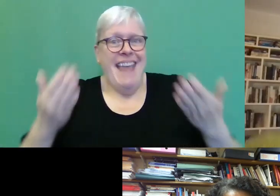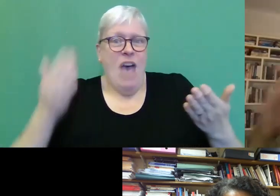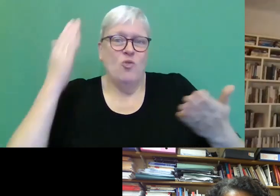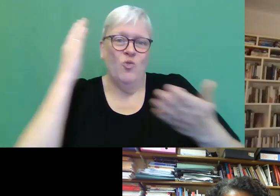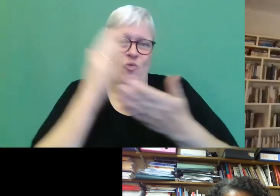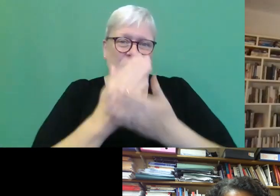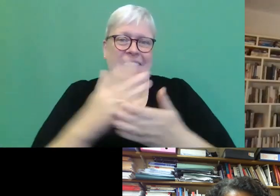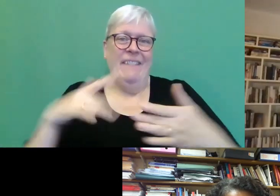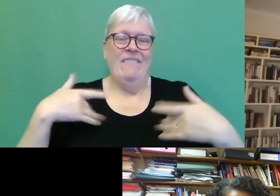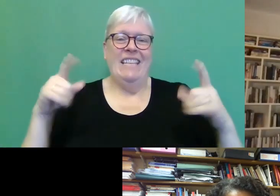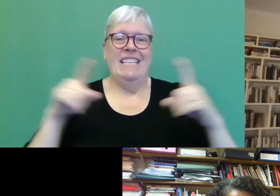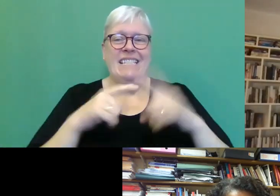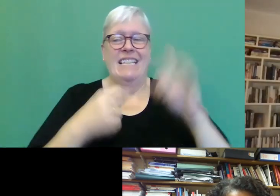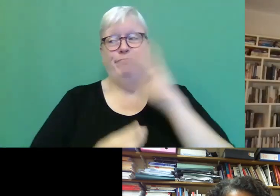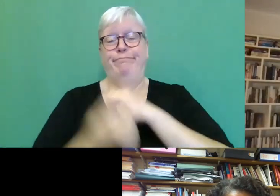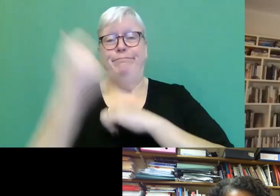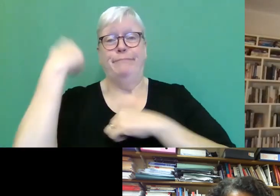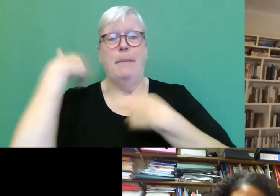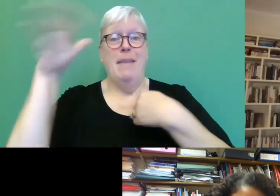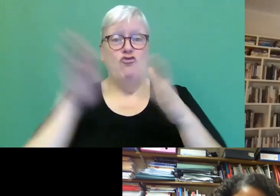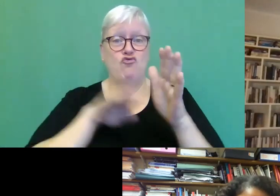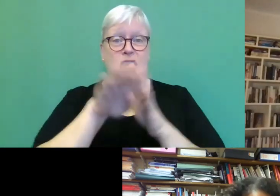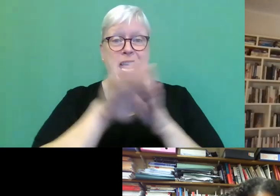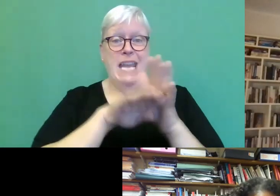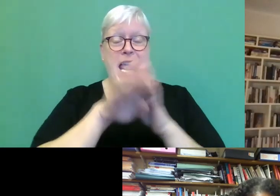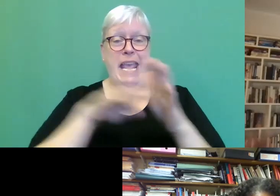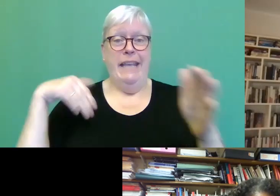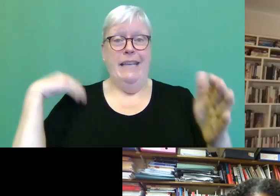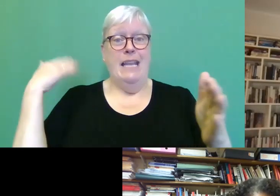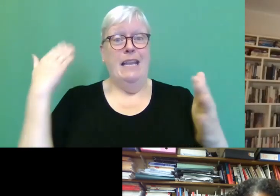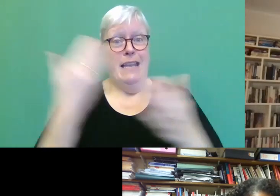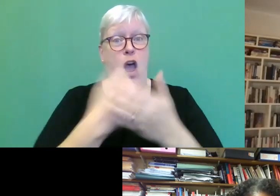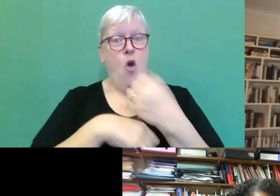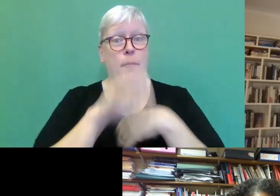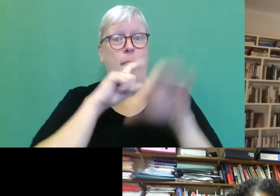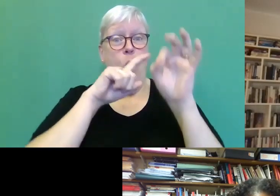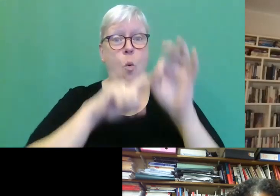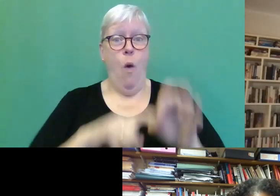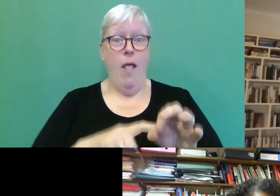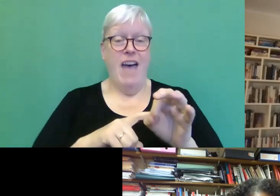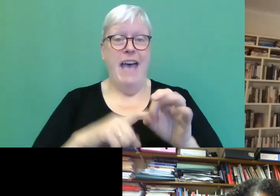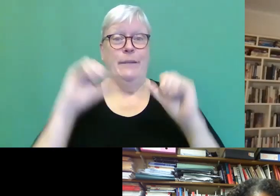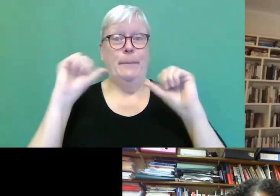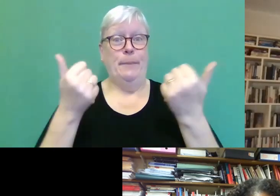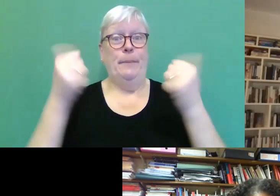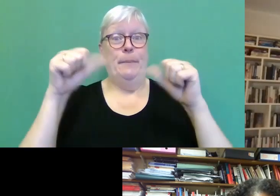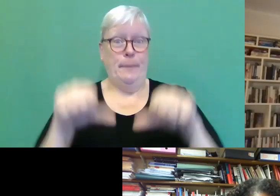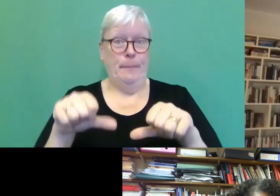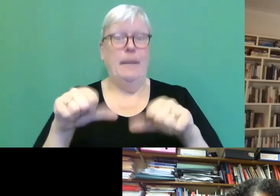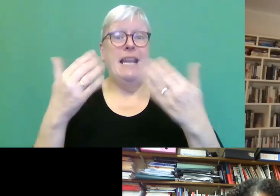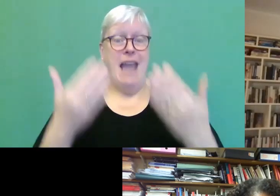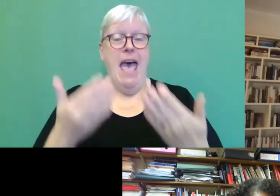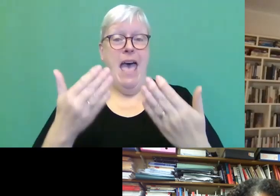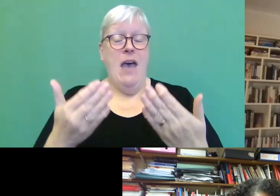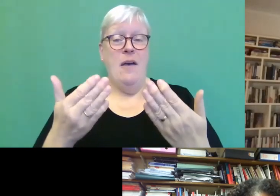feels like that was my training period and now it's come back around and it's coming to fruition with, um,